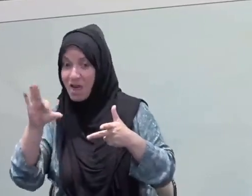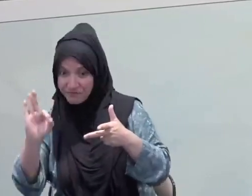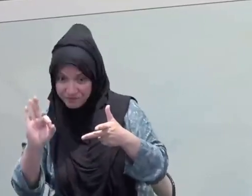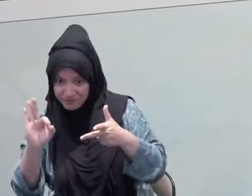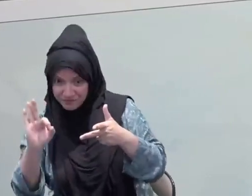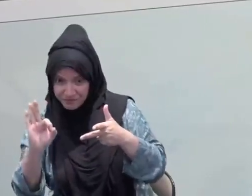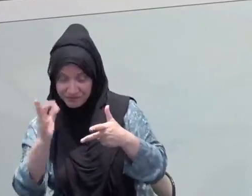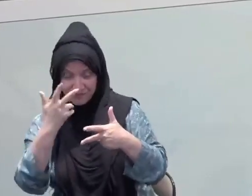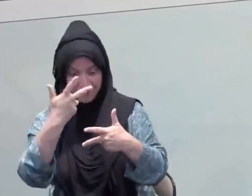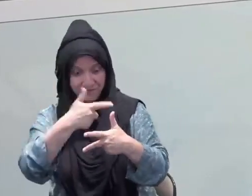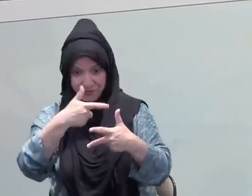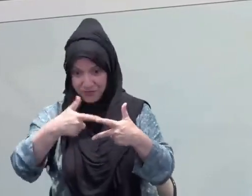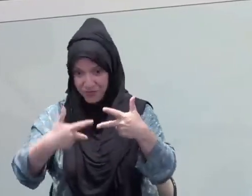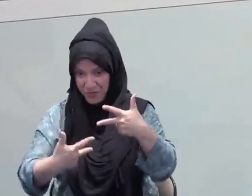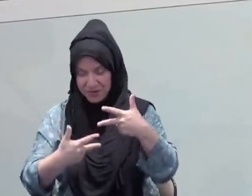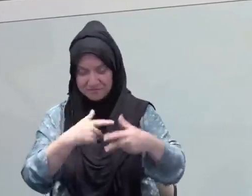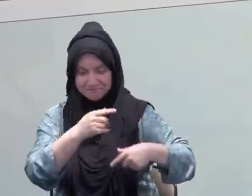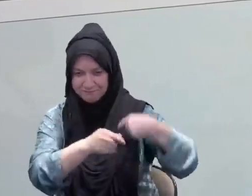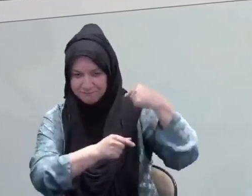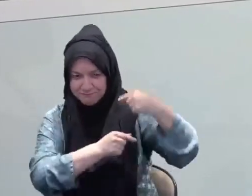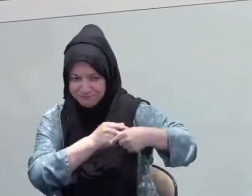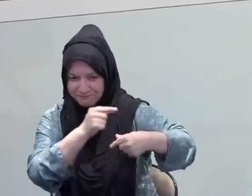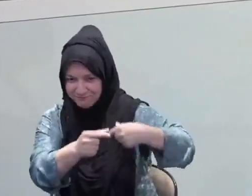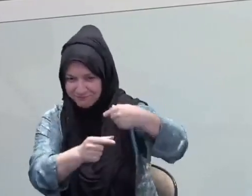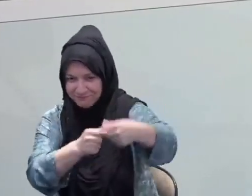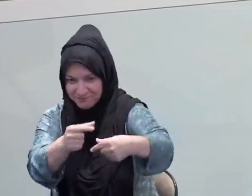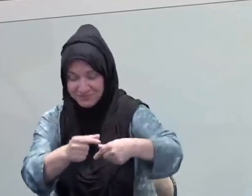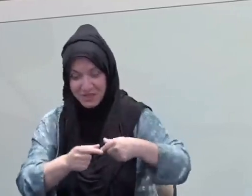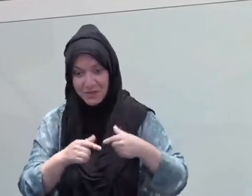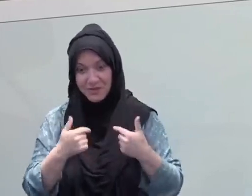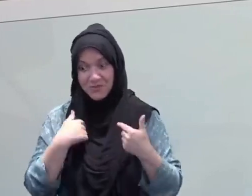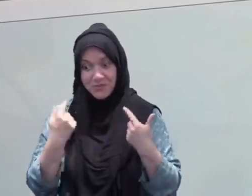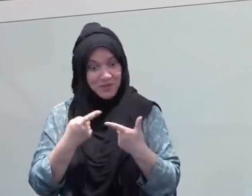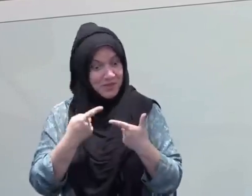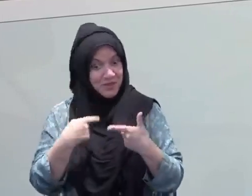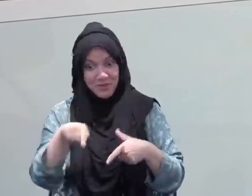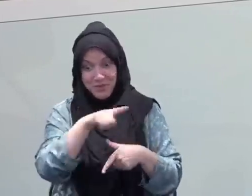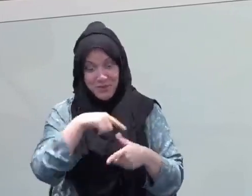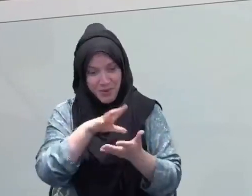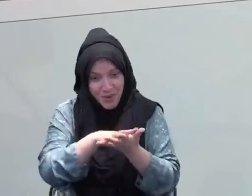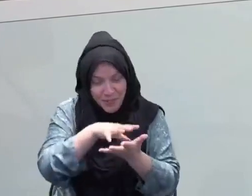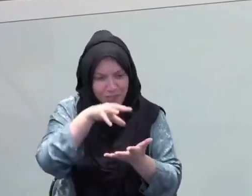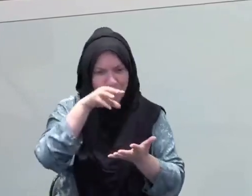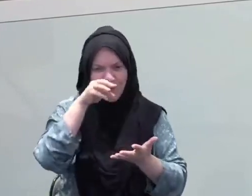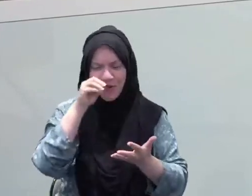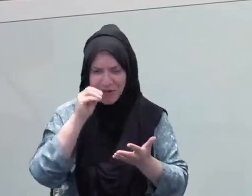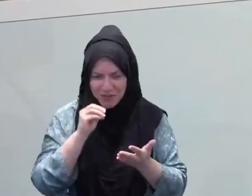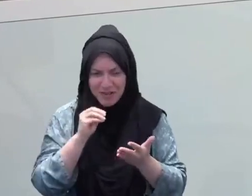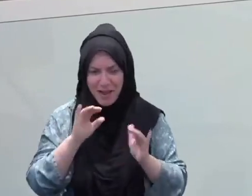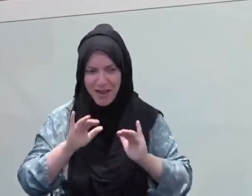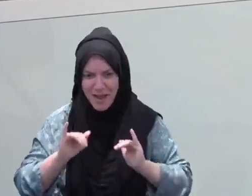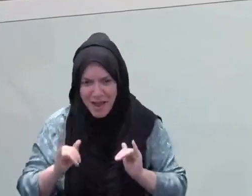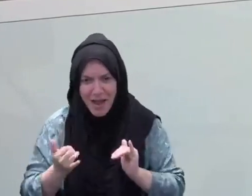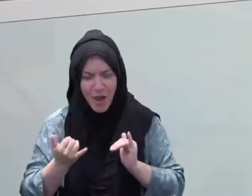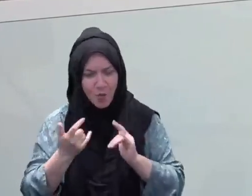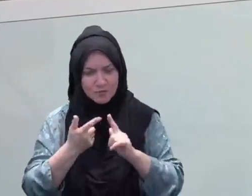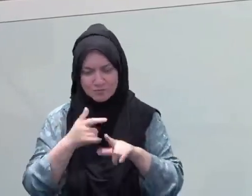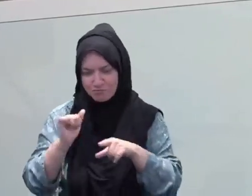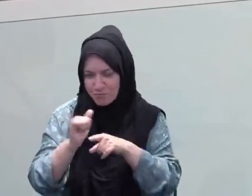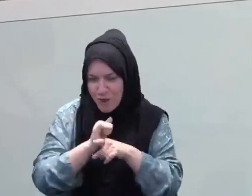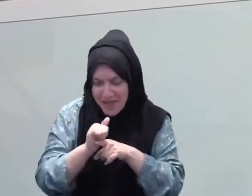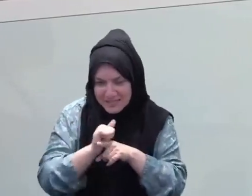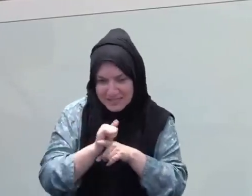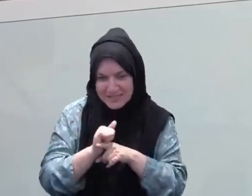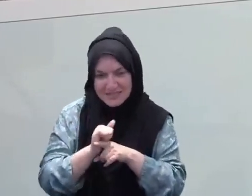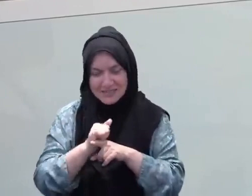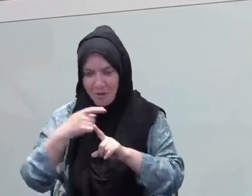it's said about him, and this is outside of Ramadan as well, that he used to fast until he would become very, very lean. Okay? And